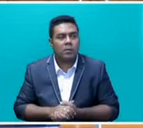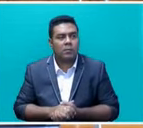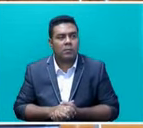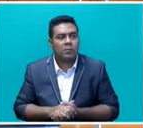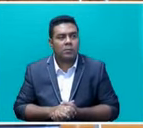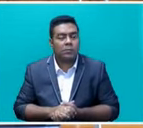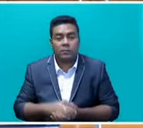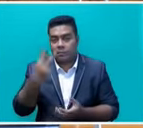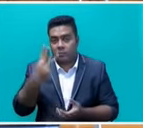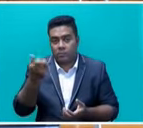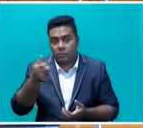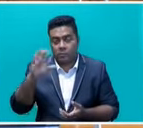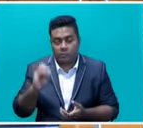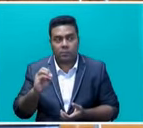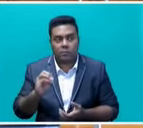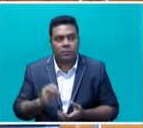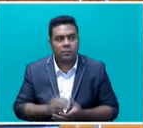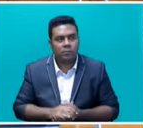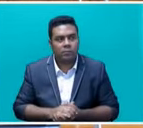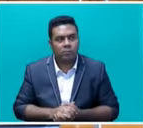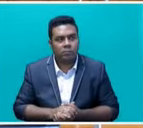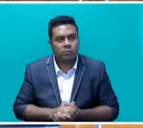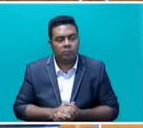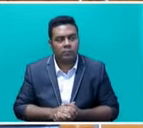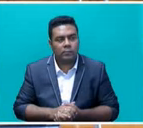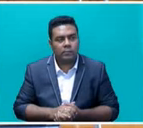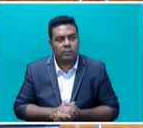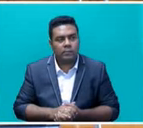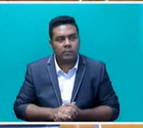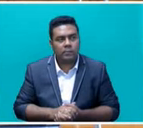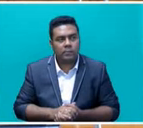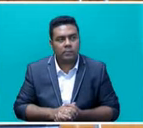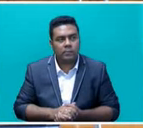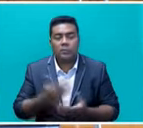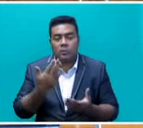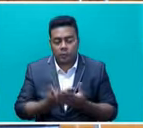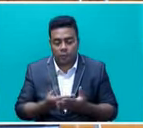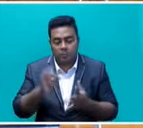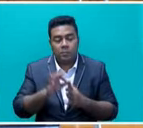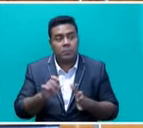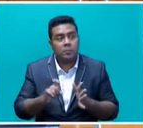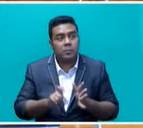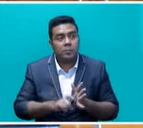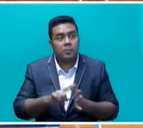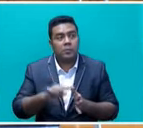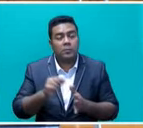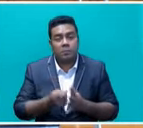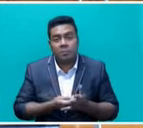The 360 is only applicable on prepay phones, not postpay,